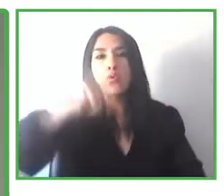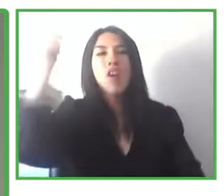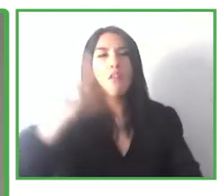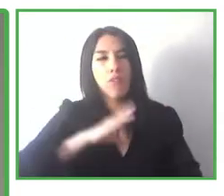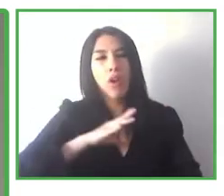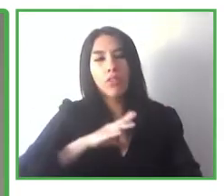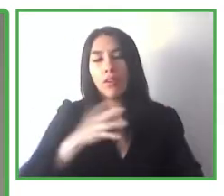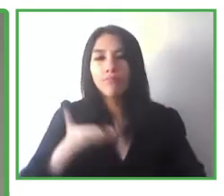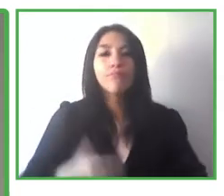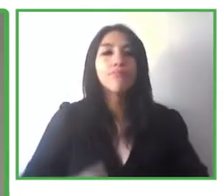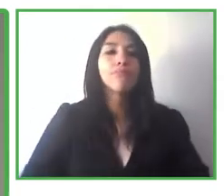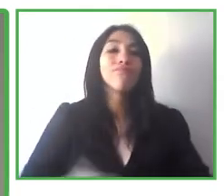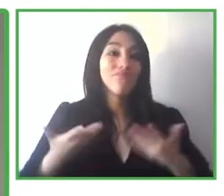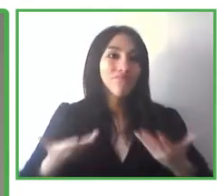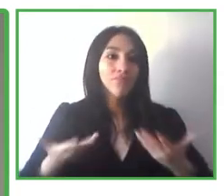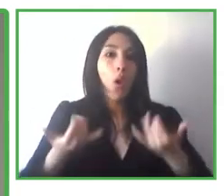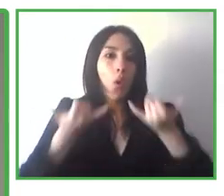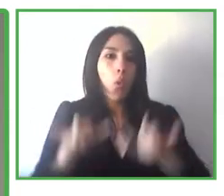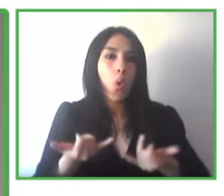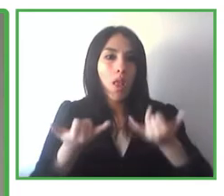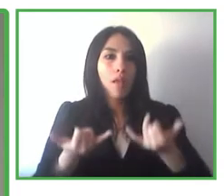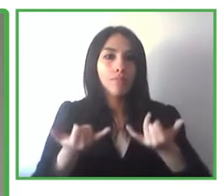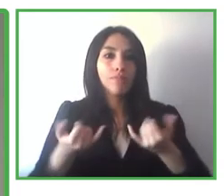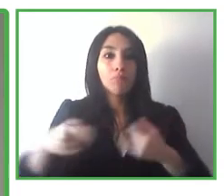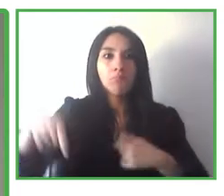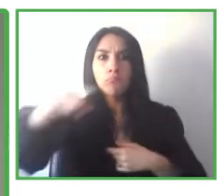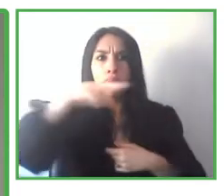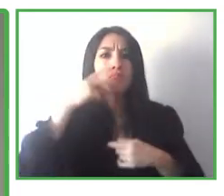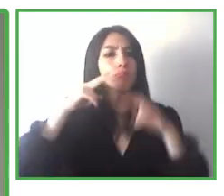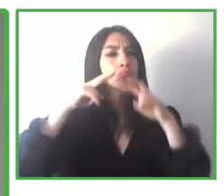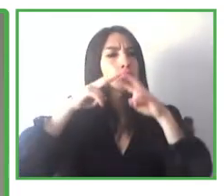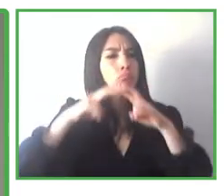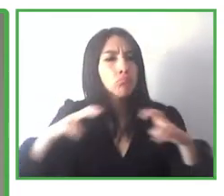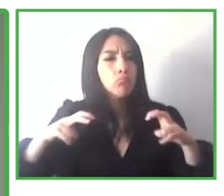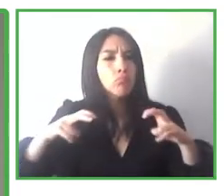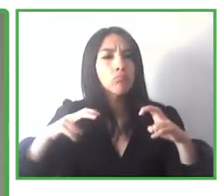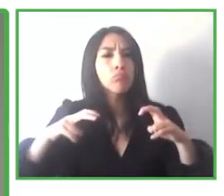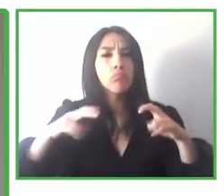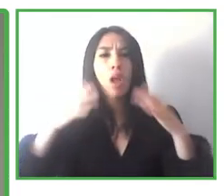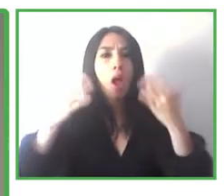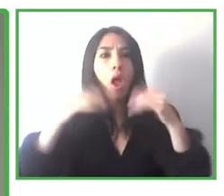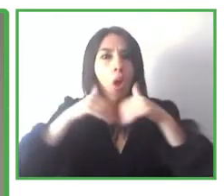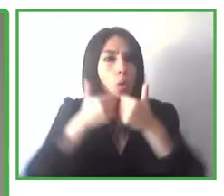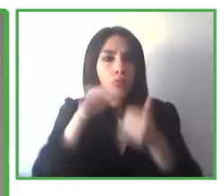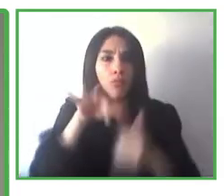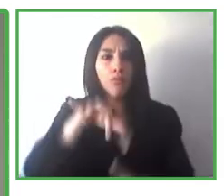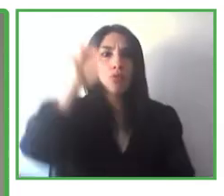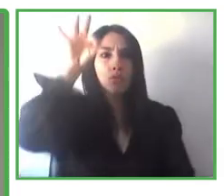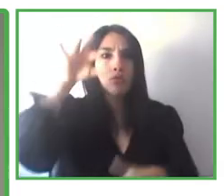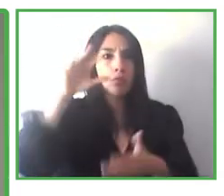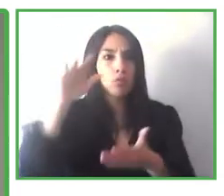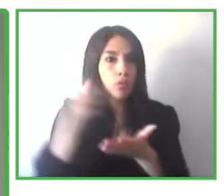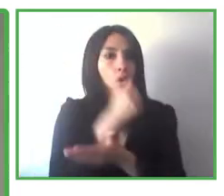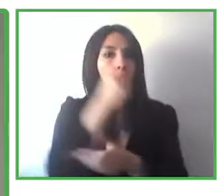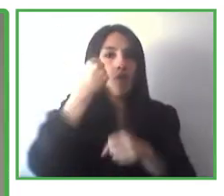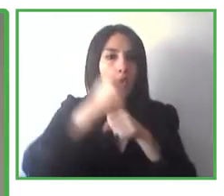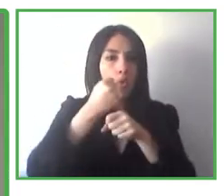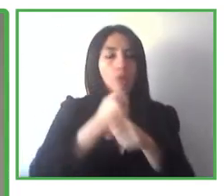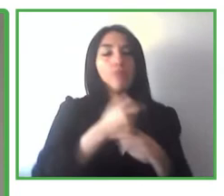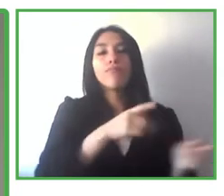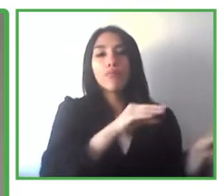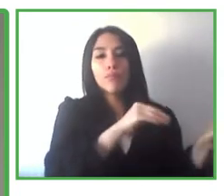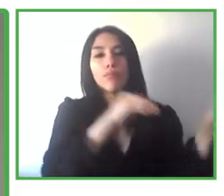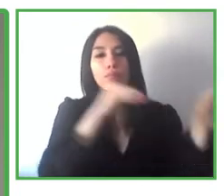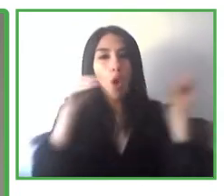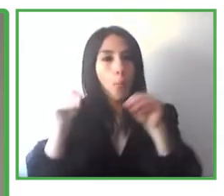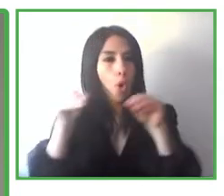them. But for that, we are going to try to explore how to achieve that, how the technologies can be incorporated into